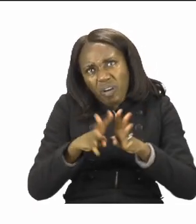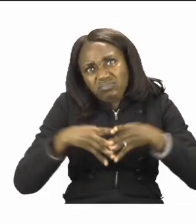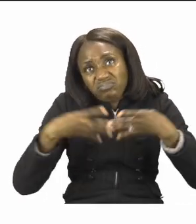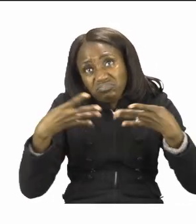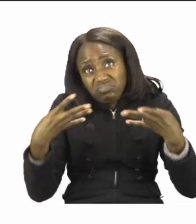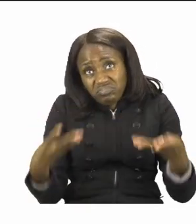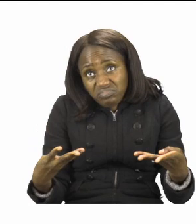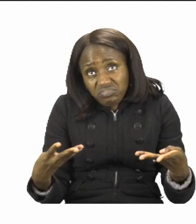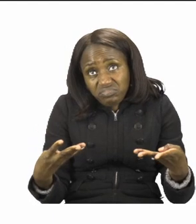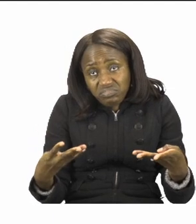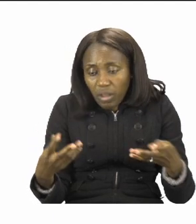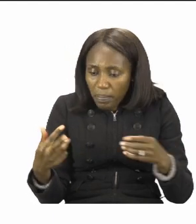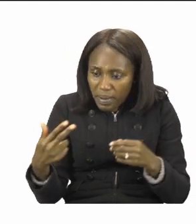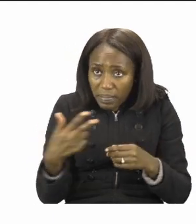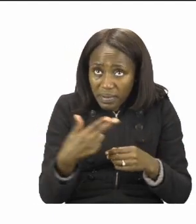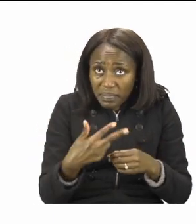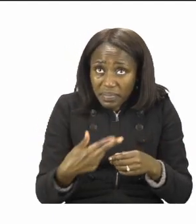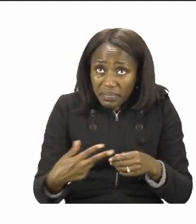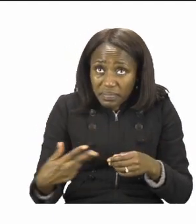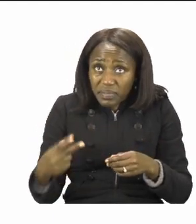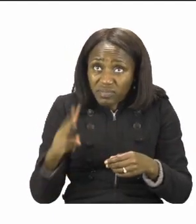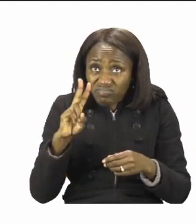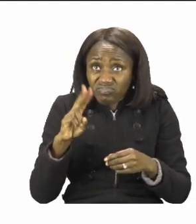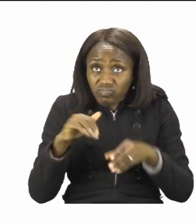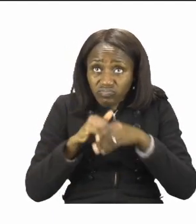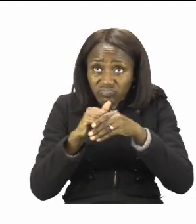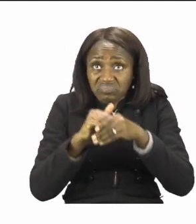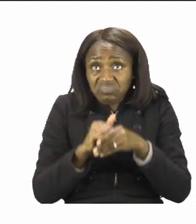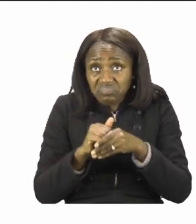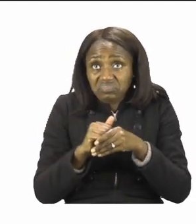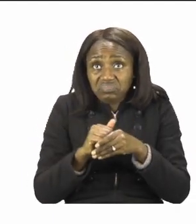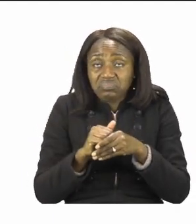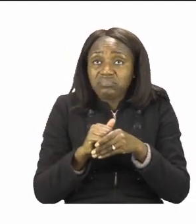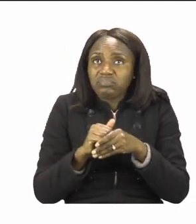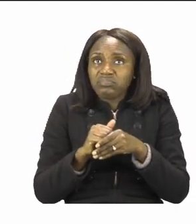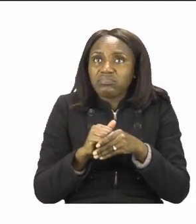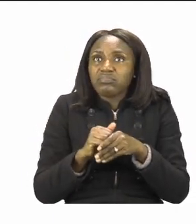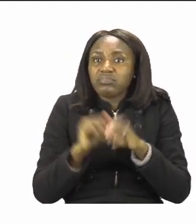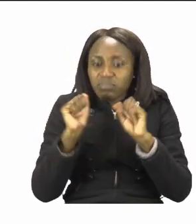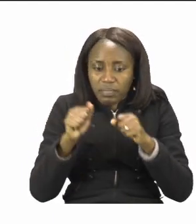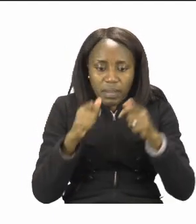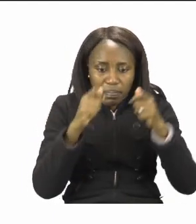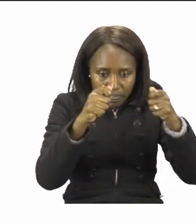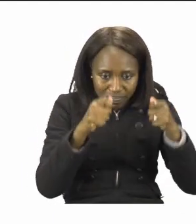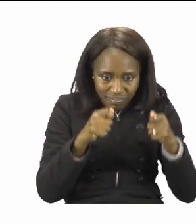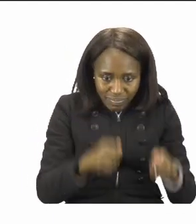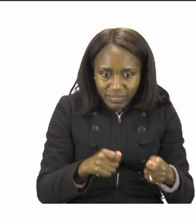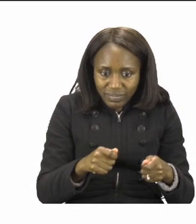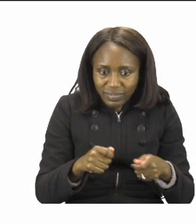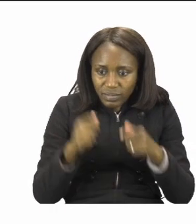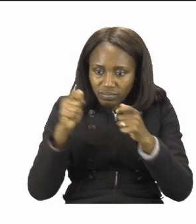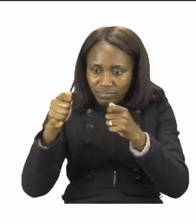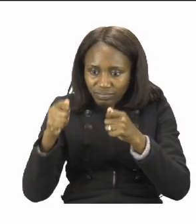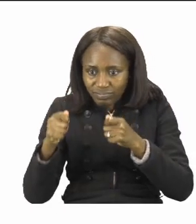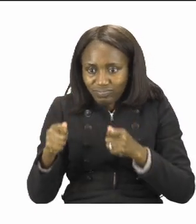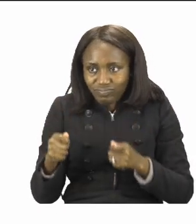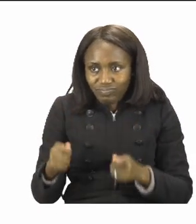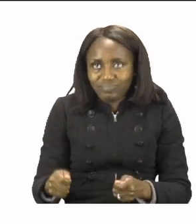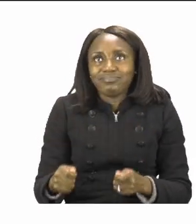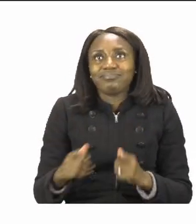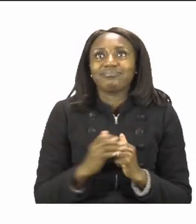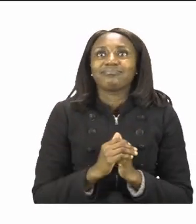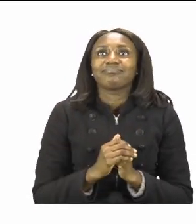After you cut your two types of transport you have to paste them on the paper.